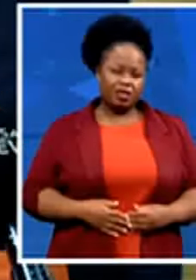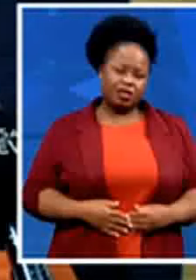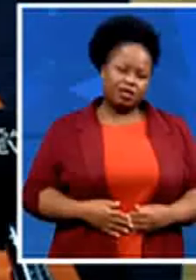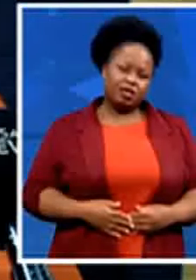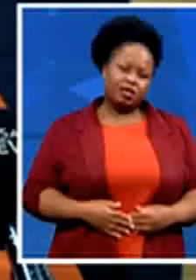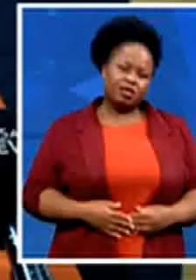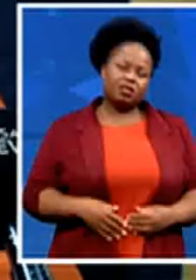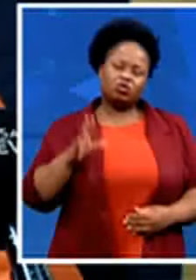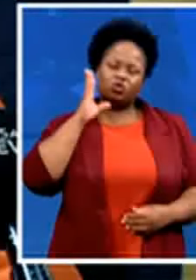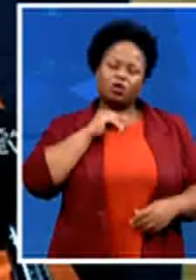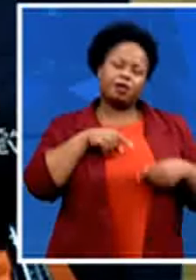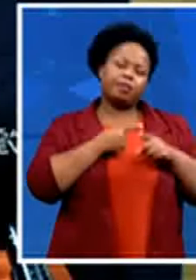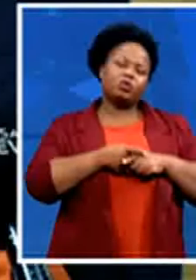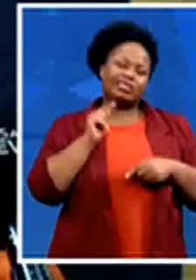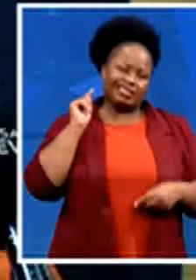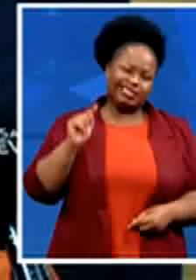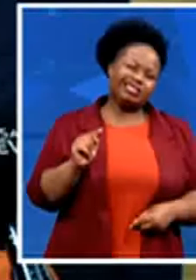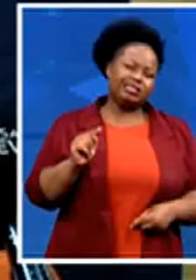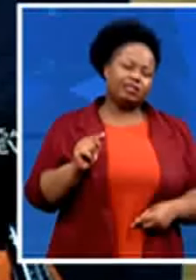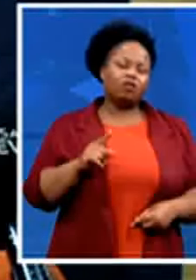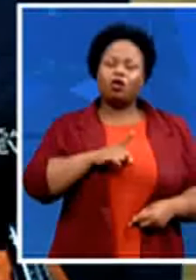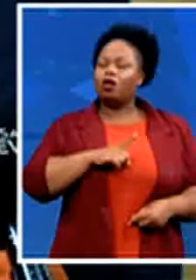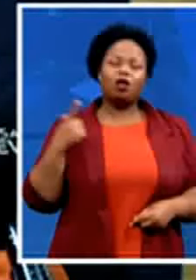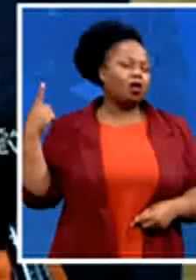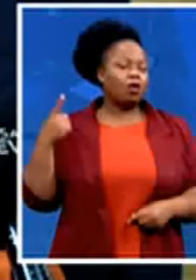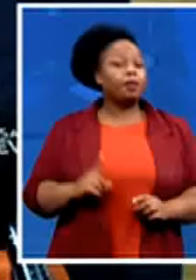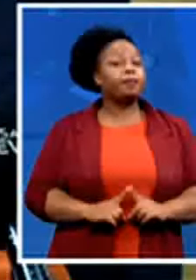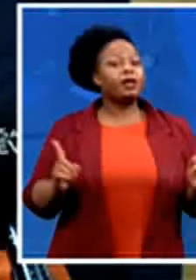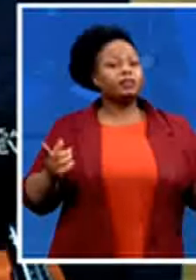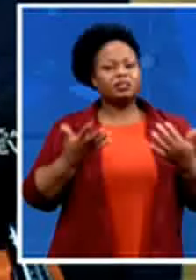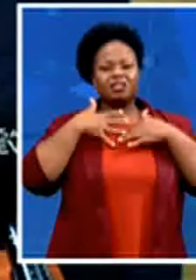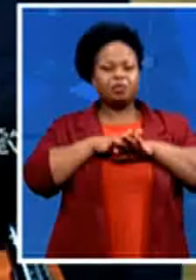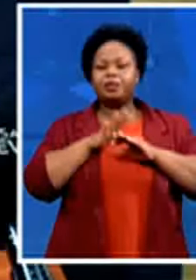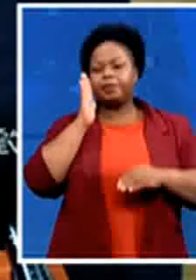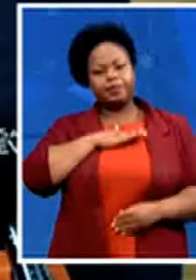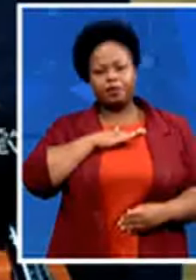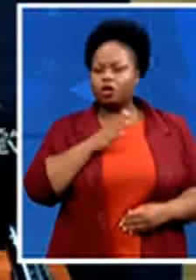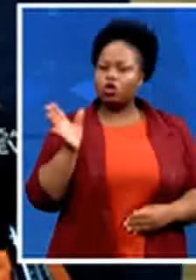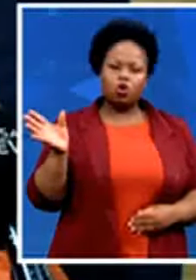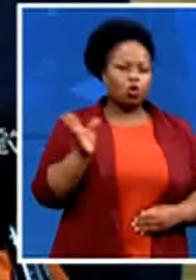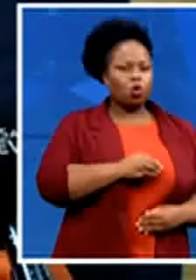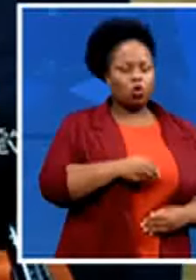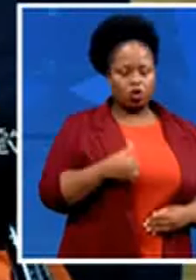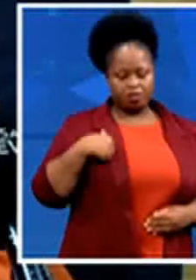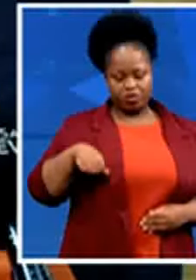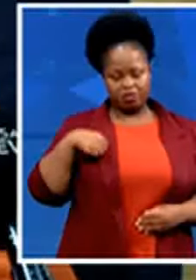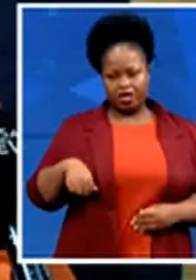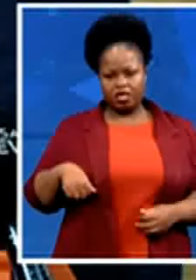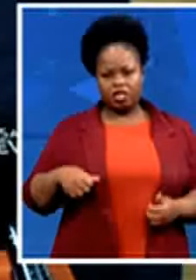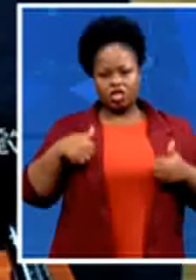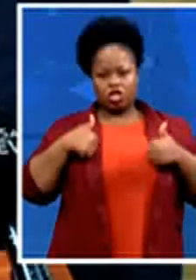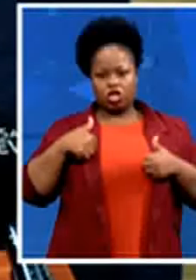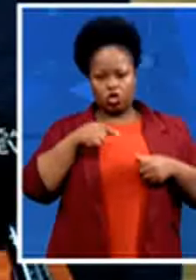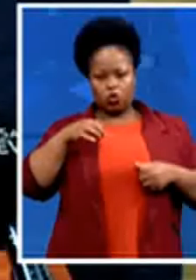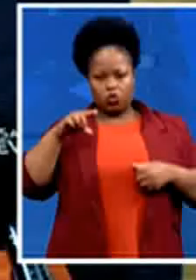the key in all municipalities where goodwill be participating our implementation